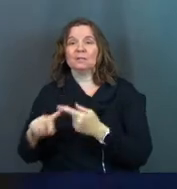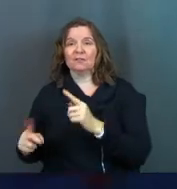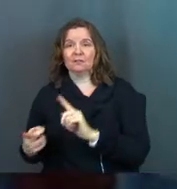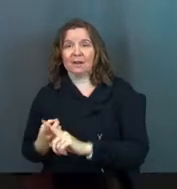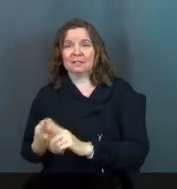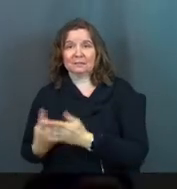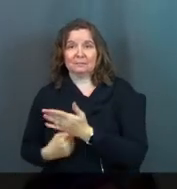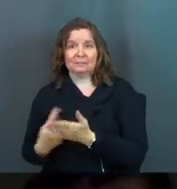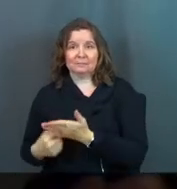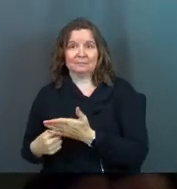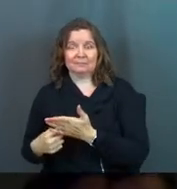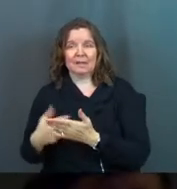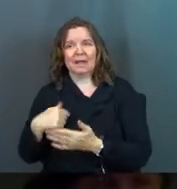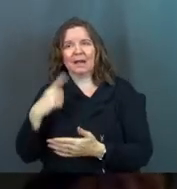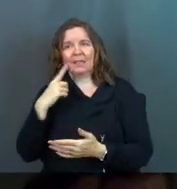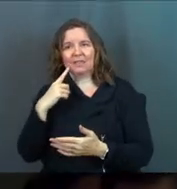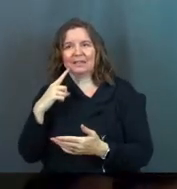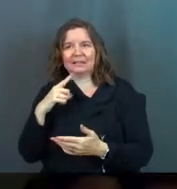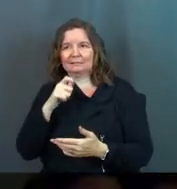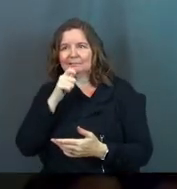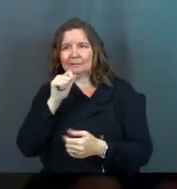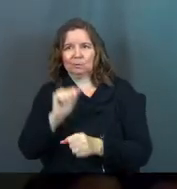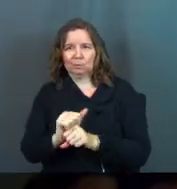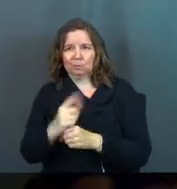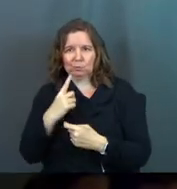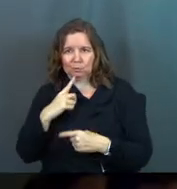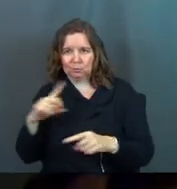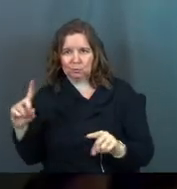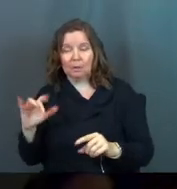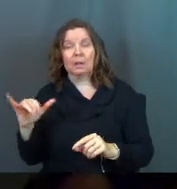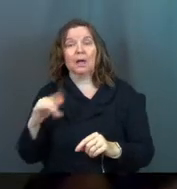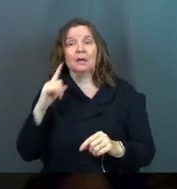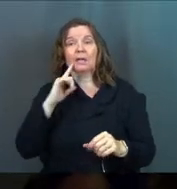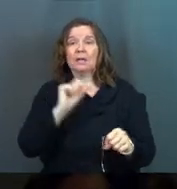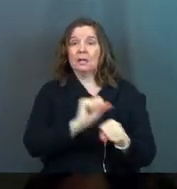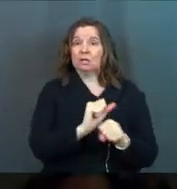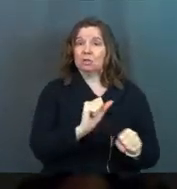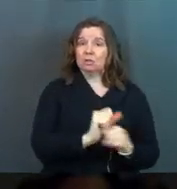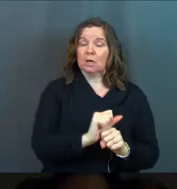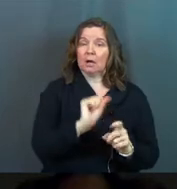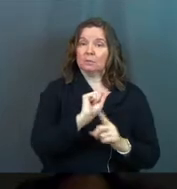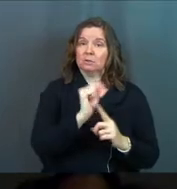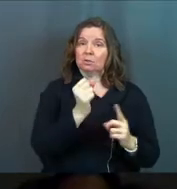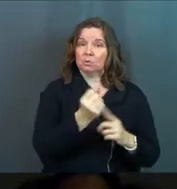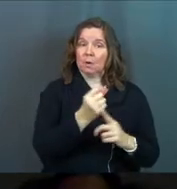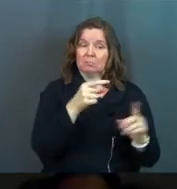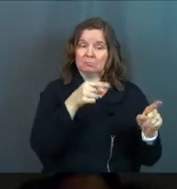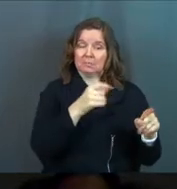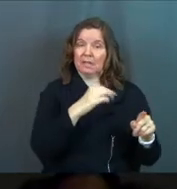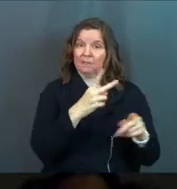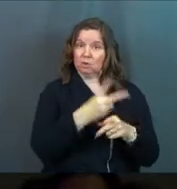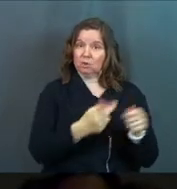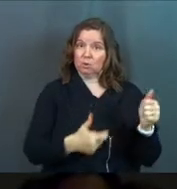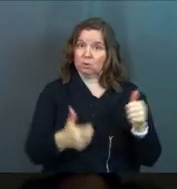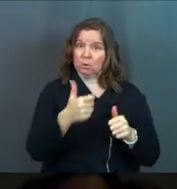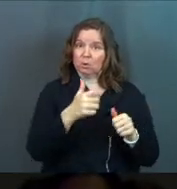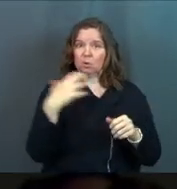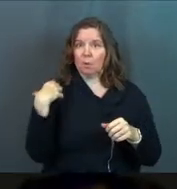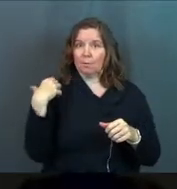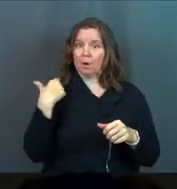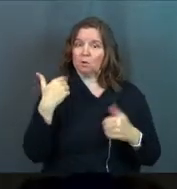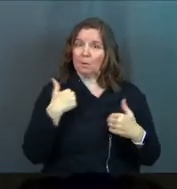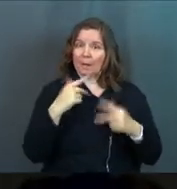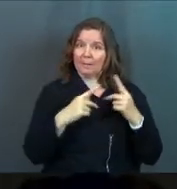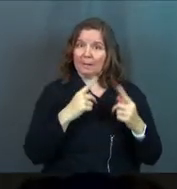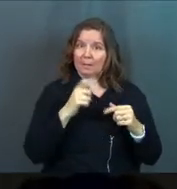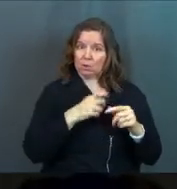a bit. And I think it's dysfunctional. Like, in a job context, if you're a supervisor, you're a boss, and